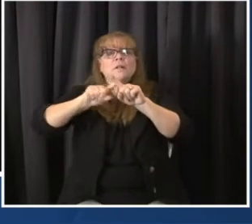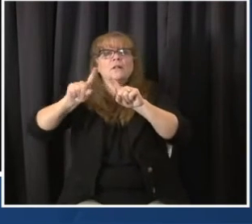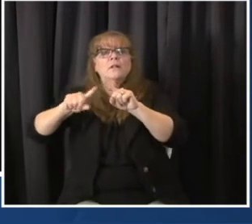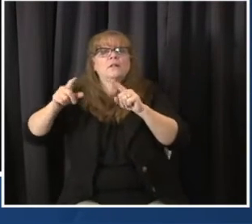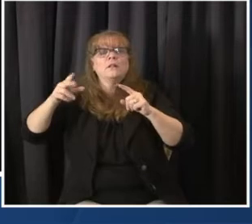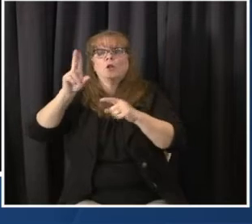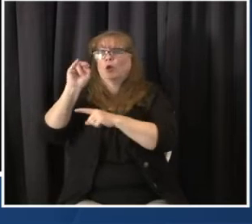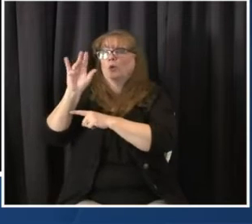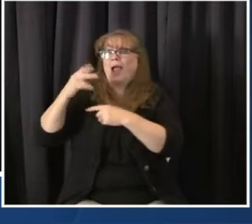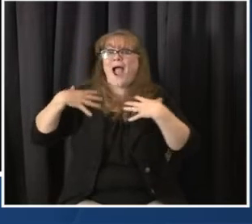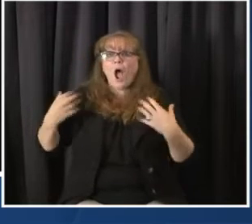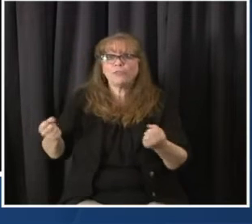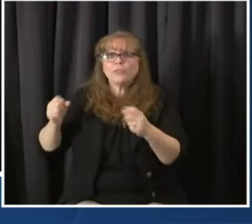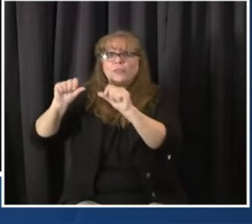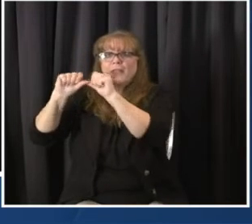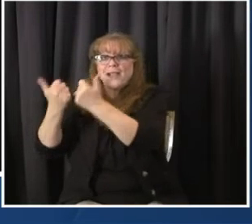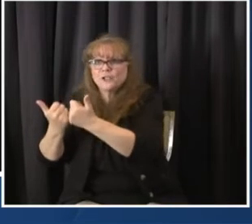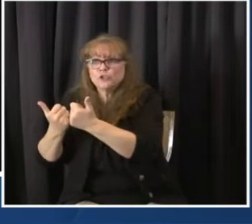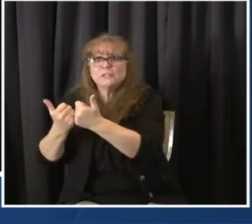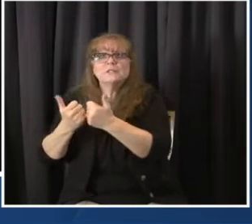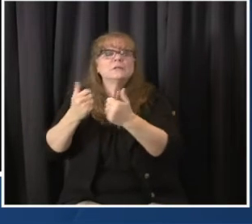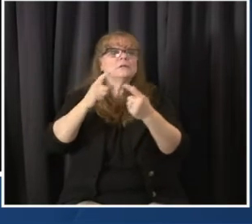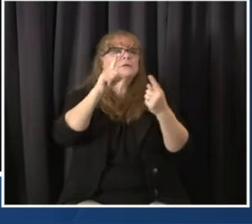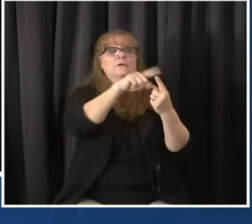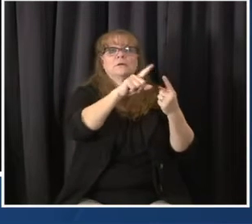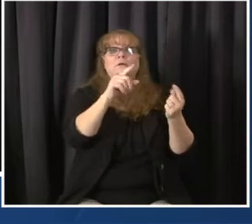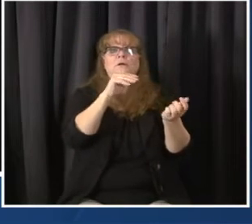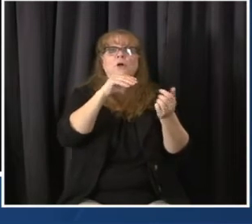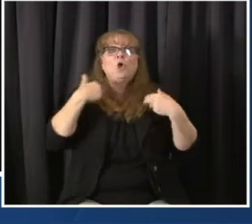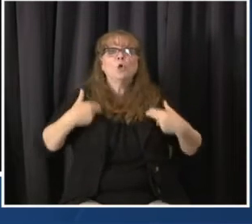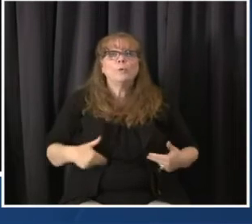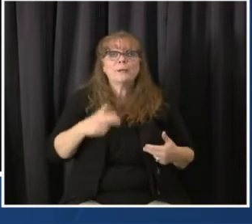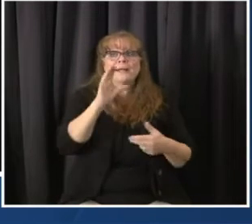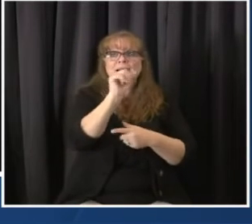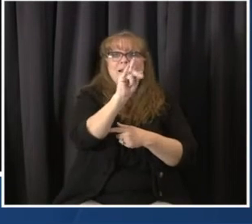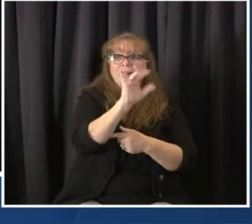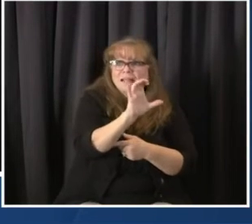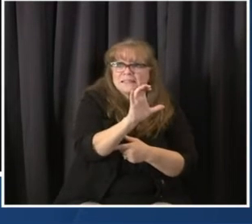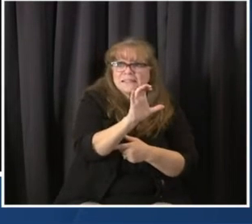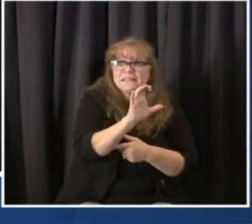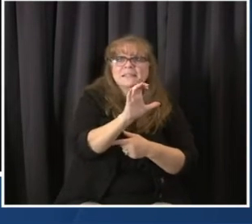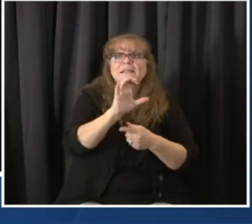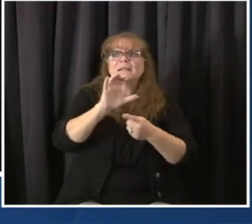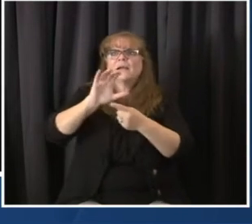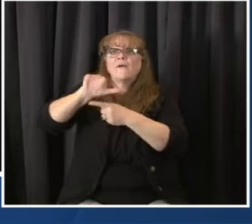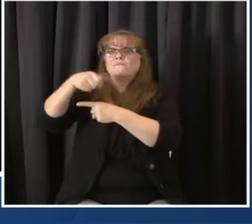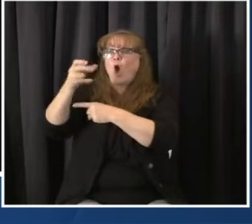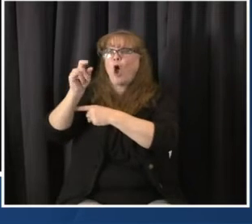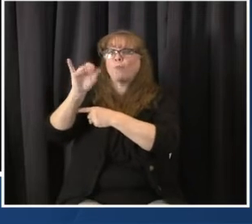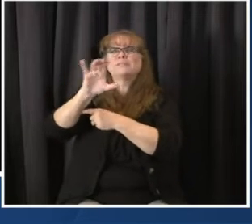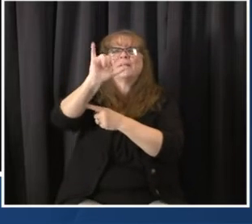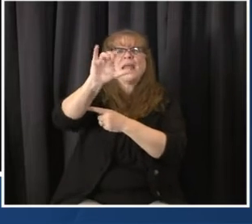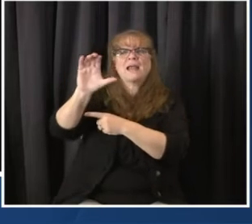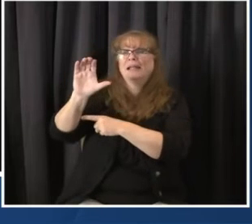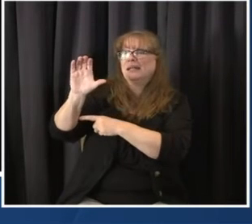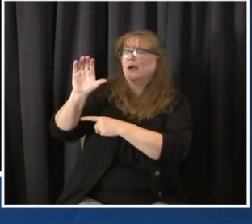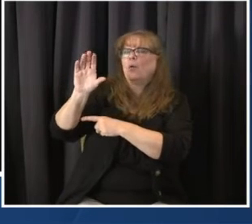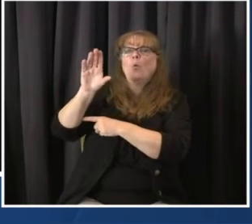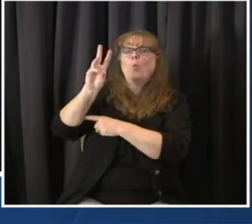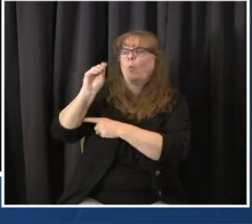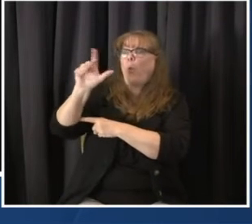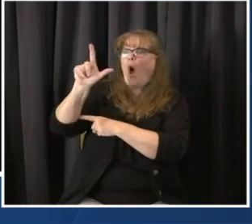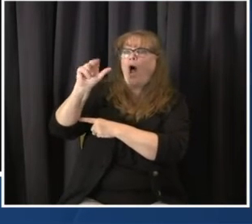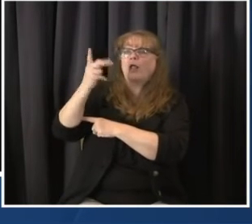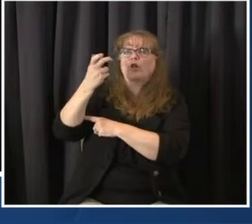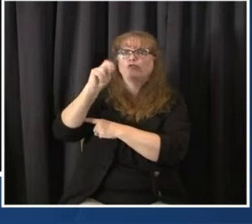There's some on the retail pharmacy side that includes CVS and Walgreens at the nursing homes through a federal contract. Many of the hospitals in our